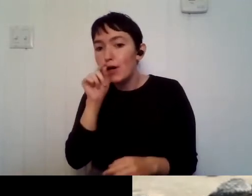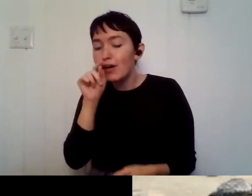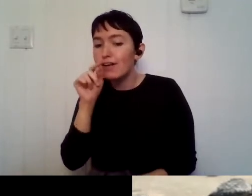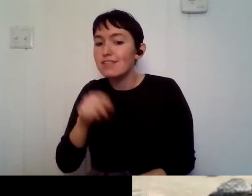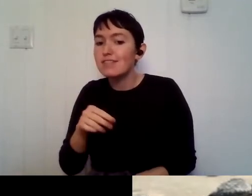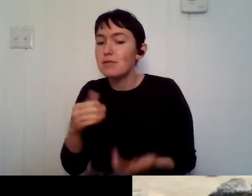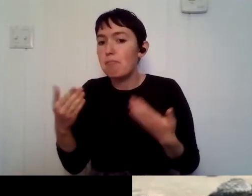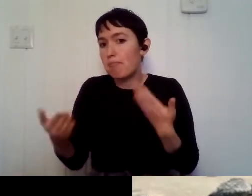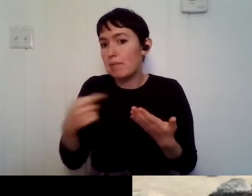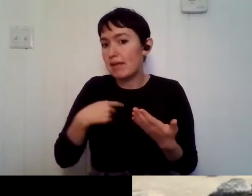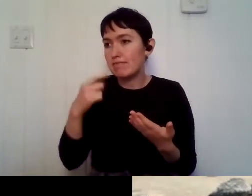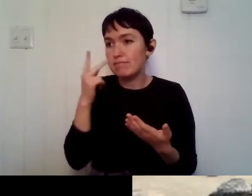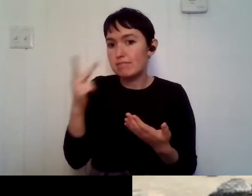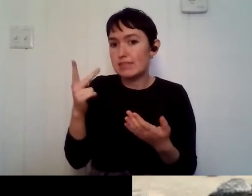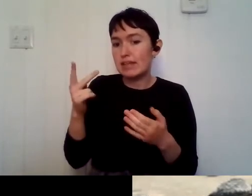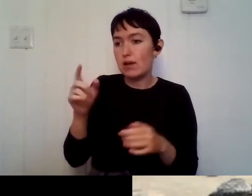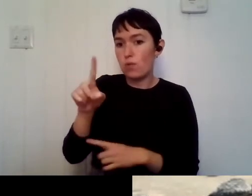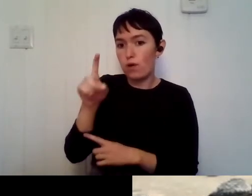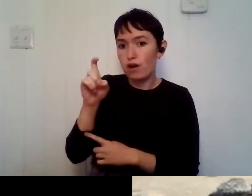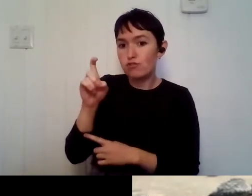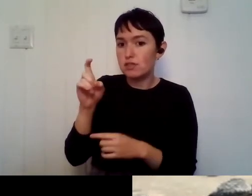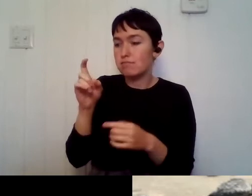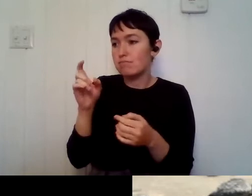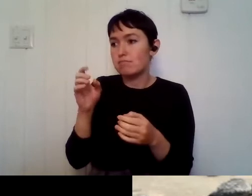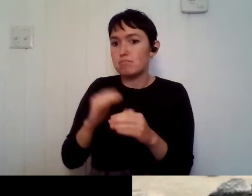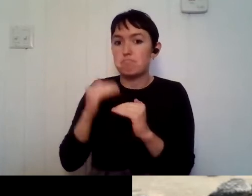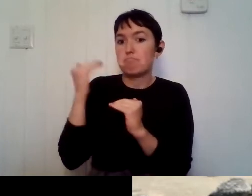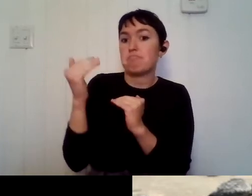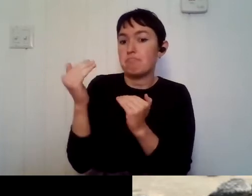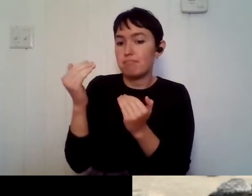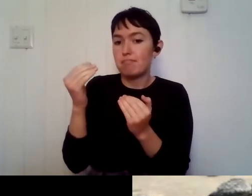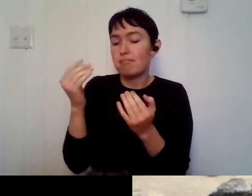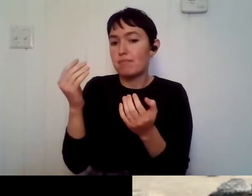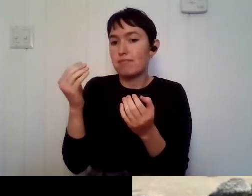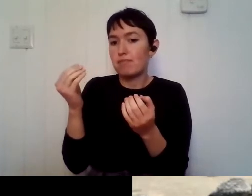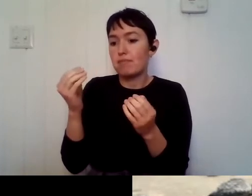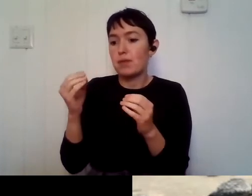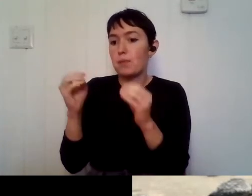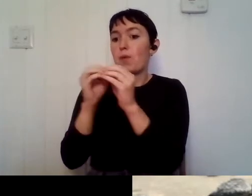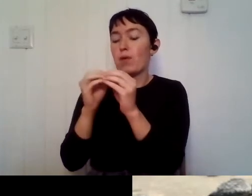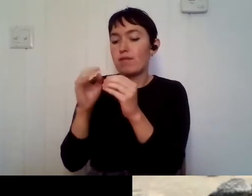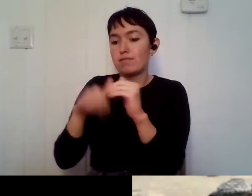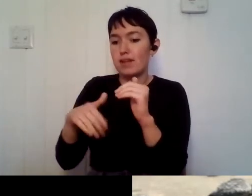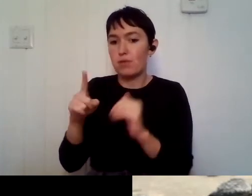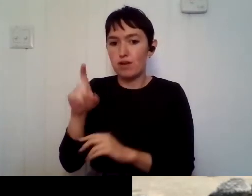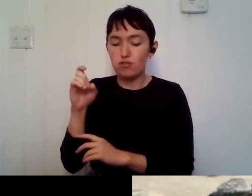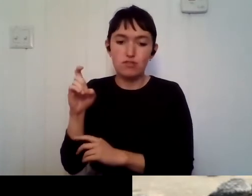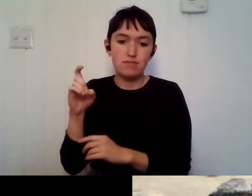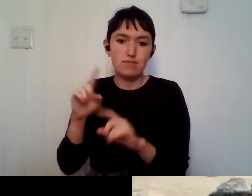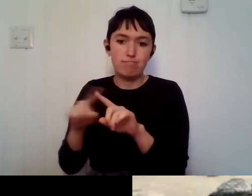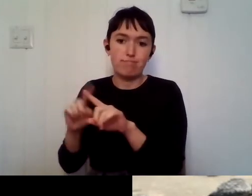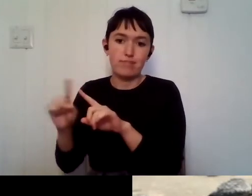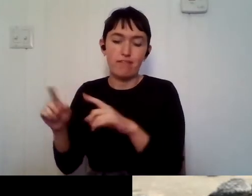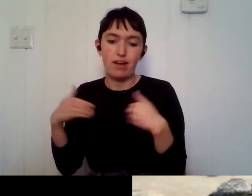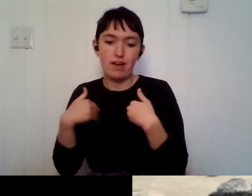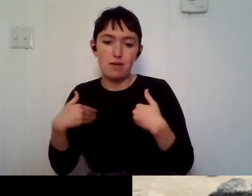a hundred or more, um, different, um, birds and, um, different species as well. Um, so it really depends on the